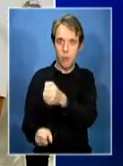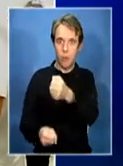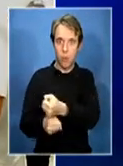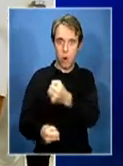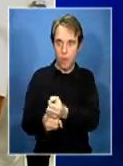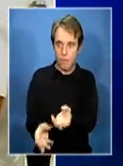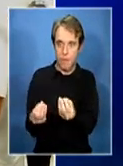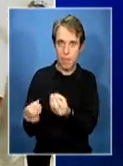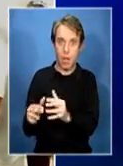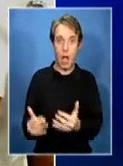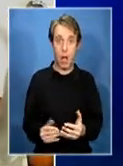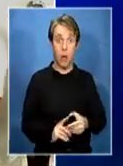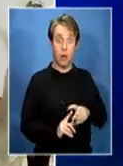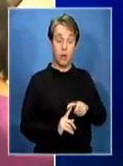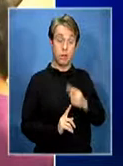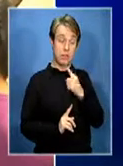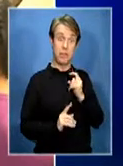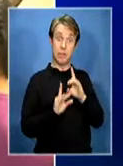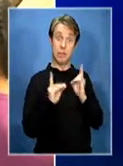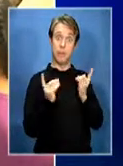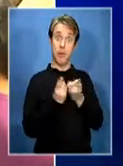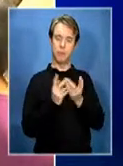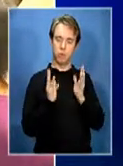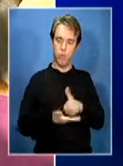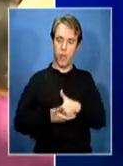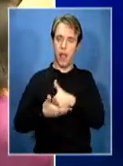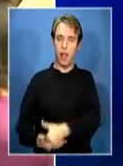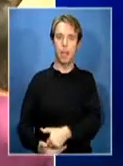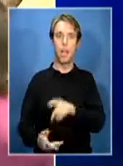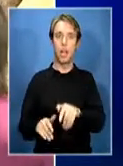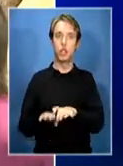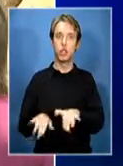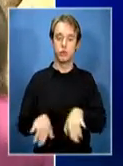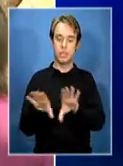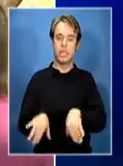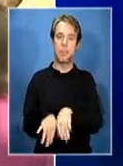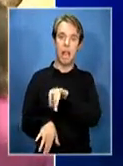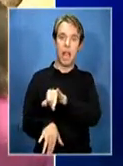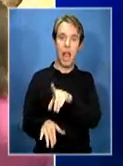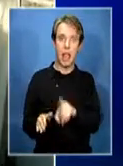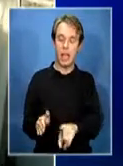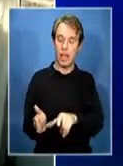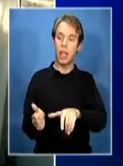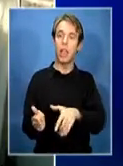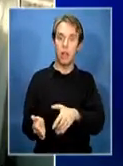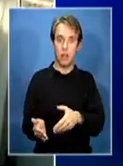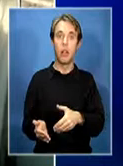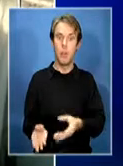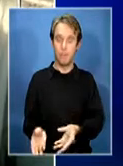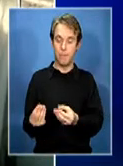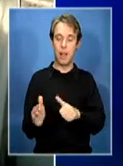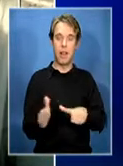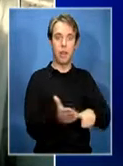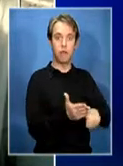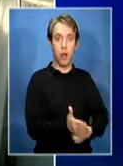says his department will assist the Aris family to get ID document to access grants. If anyone is willing to assist with donations of